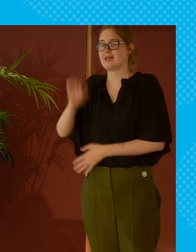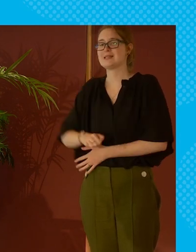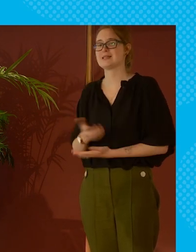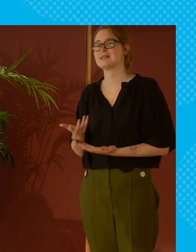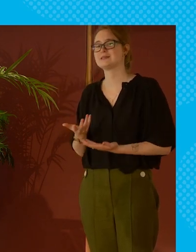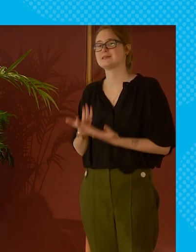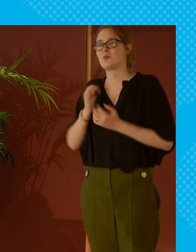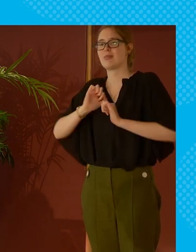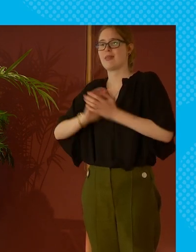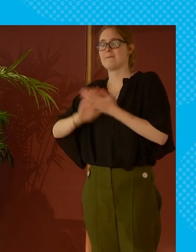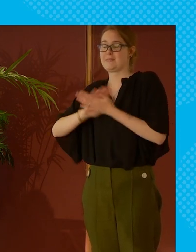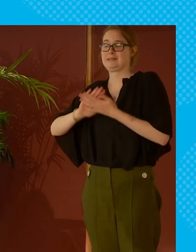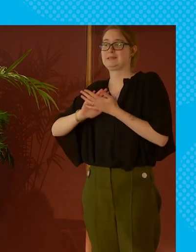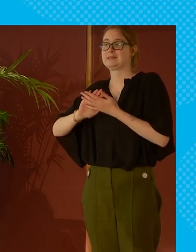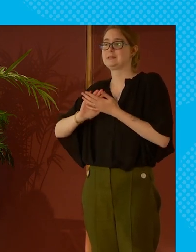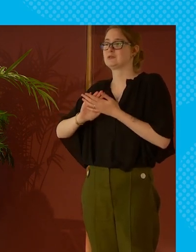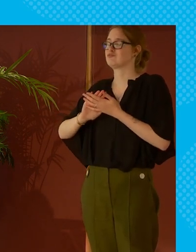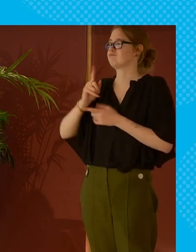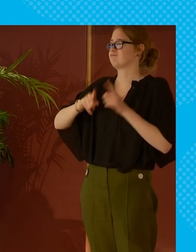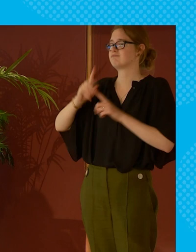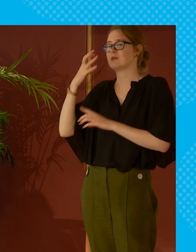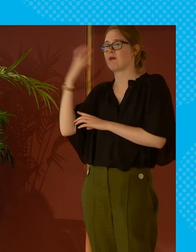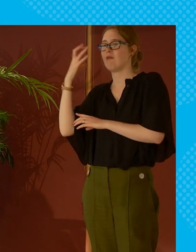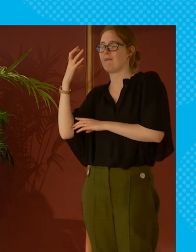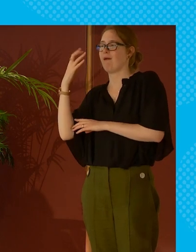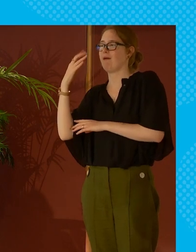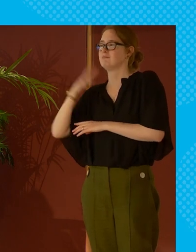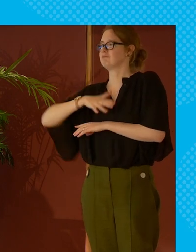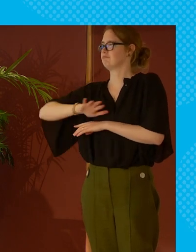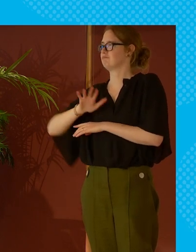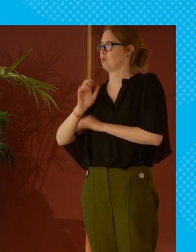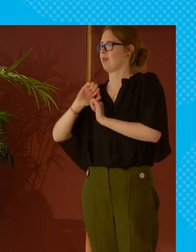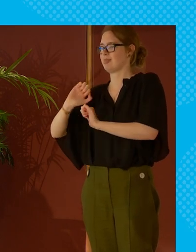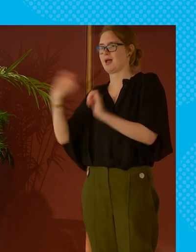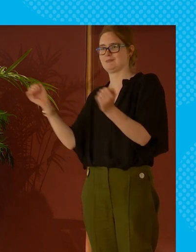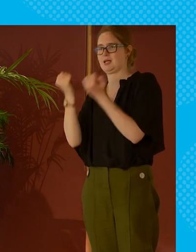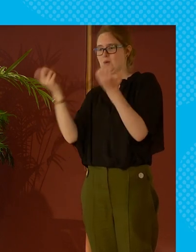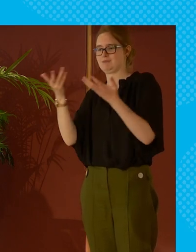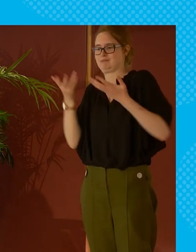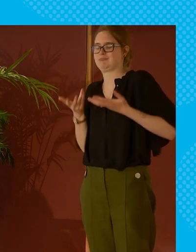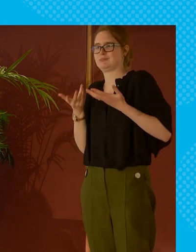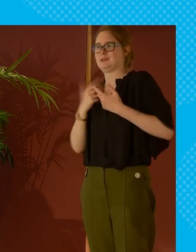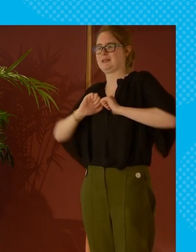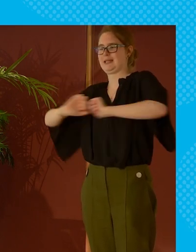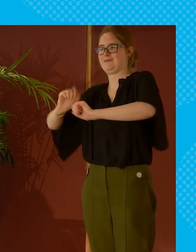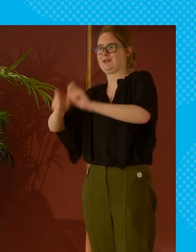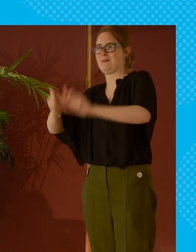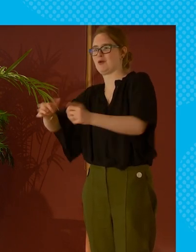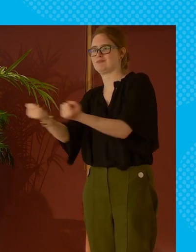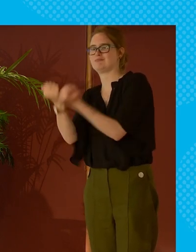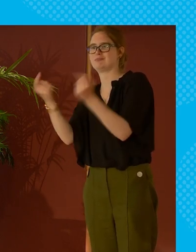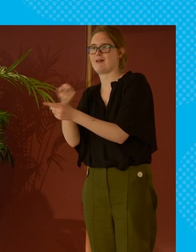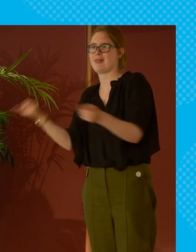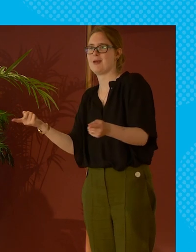in universalism so there's therefore there's a rationale for a government who doesn't want that type of power to be in the